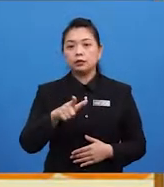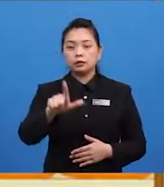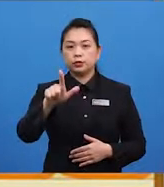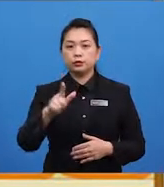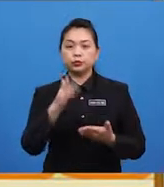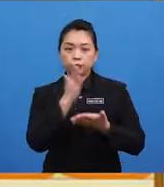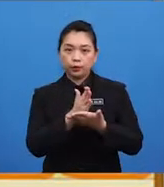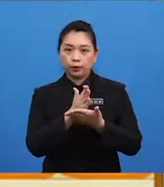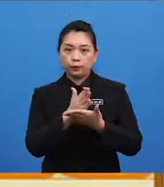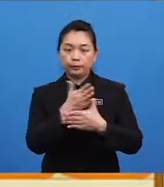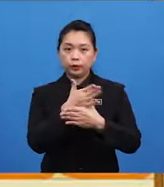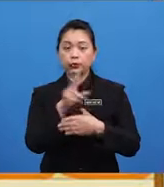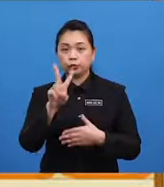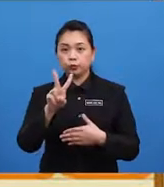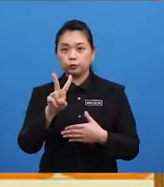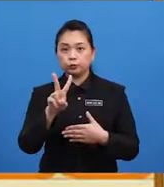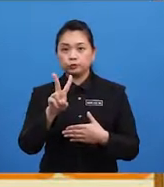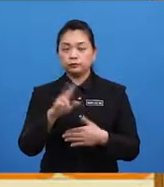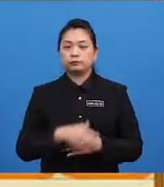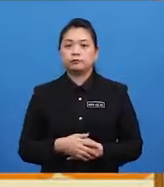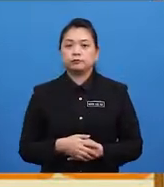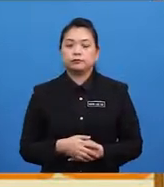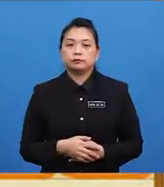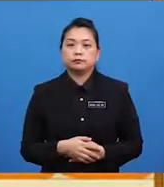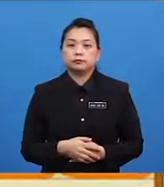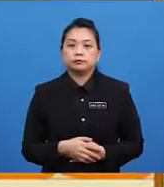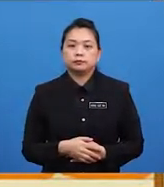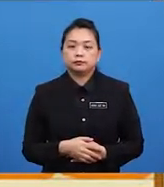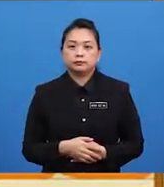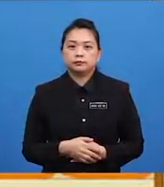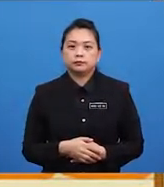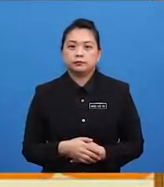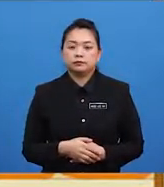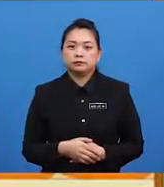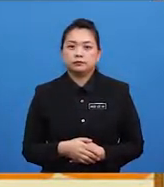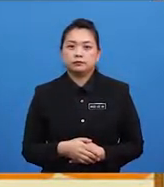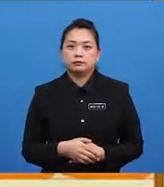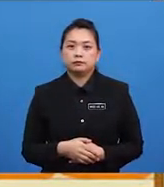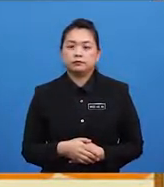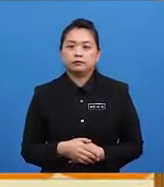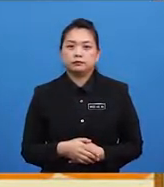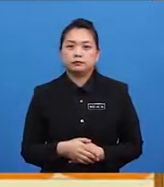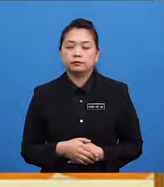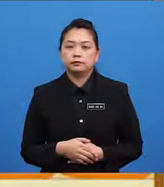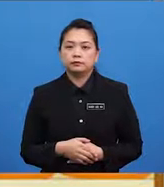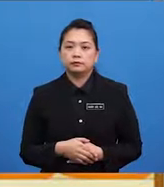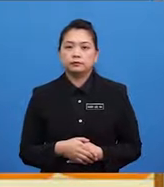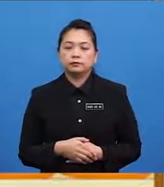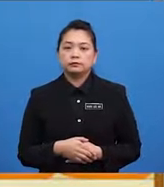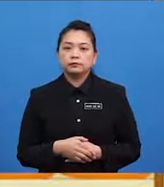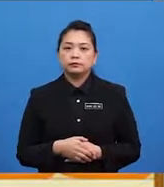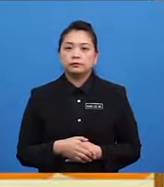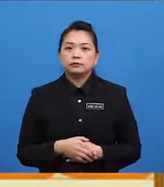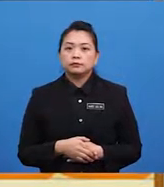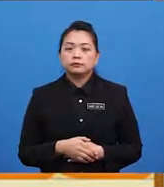the two more formal, then eventually awkward it will sound. The same can be said